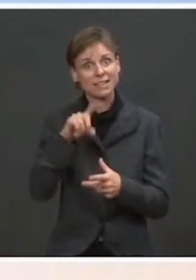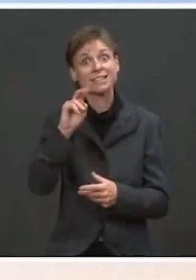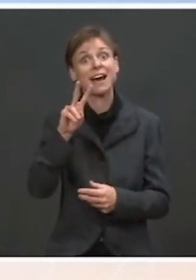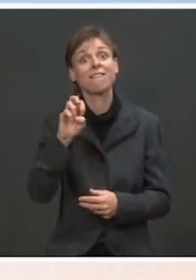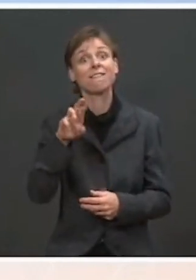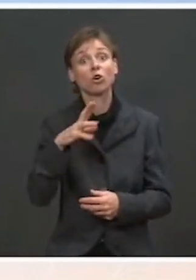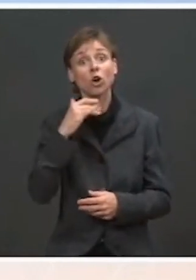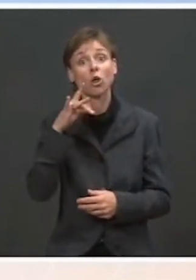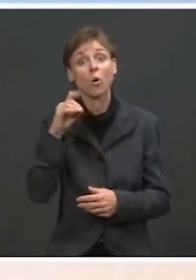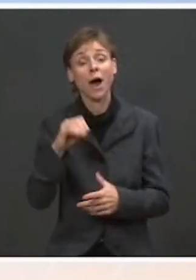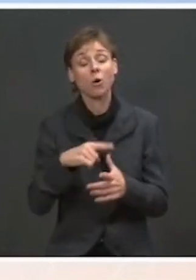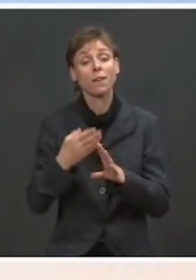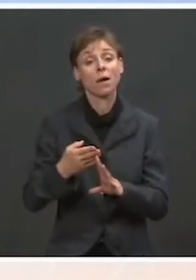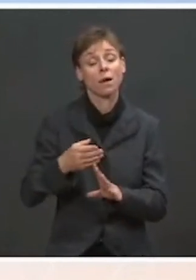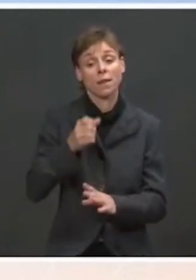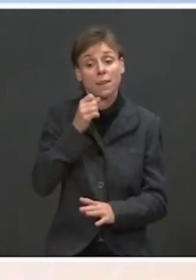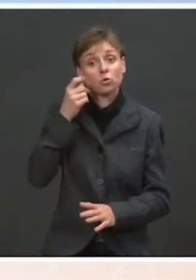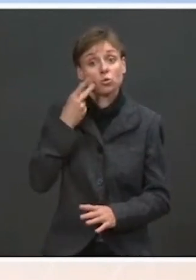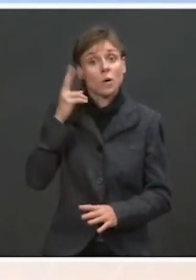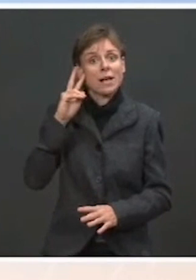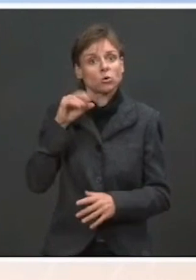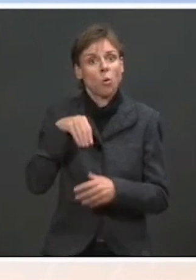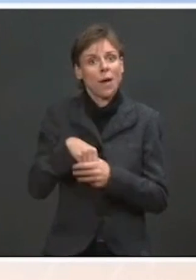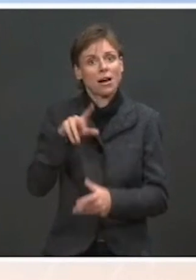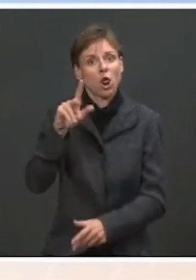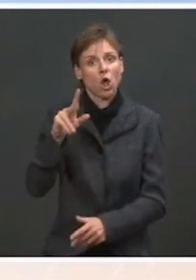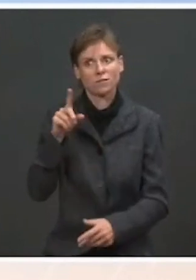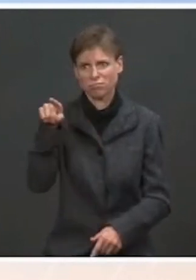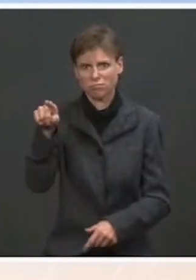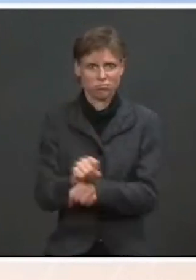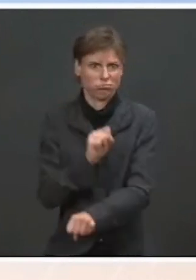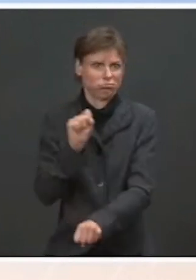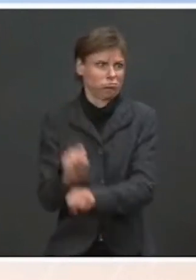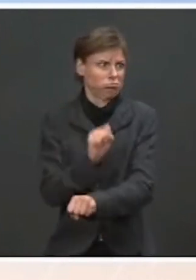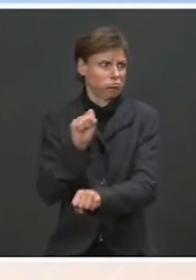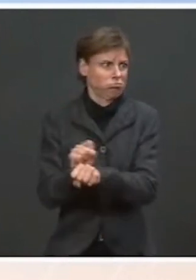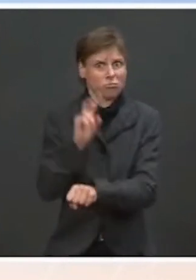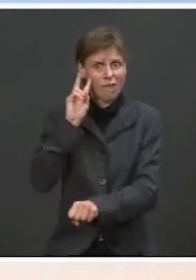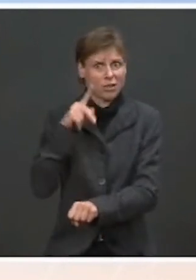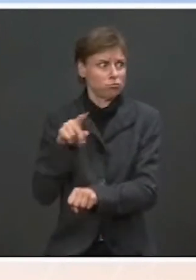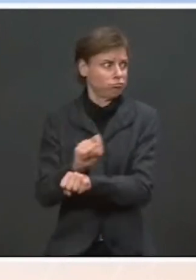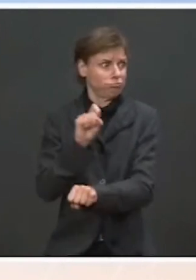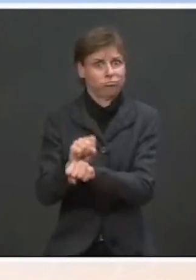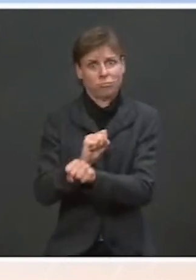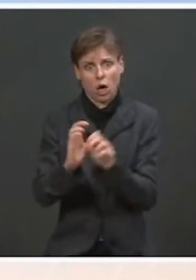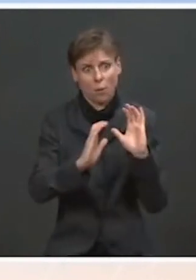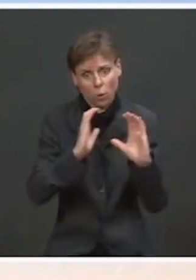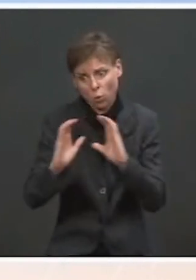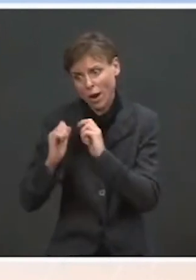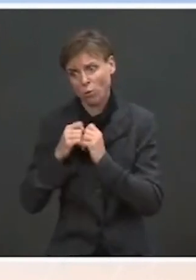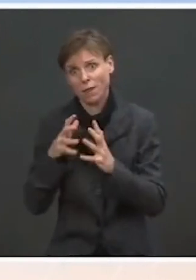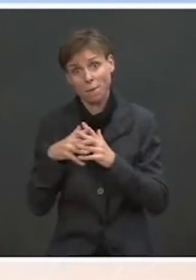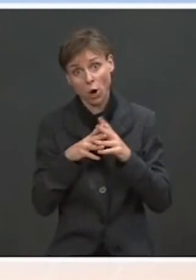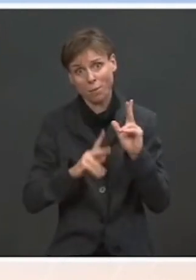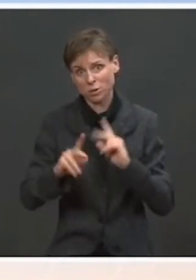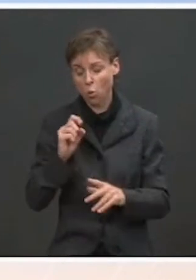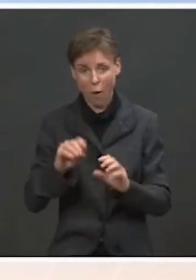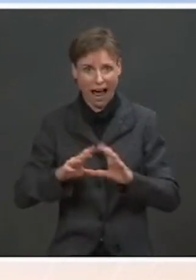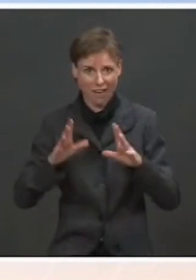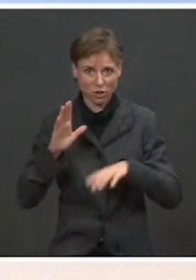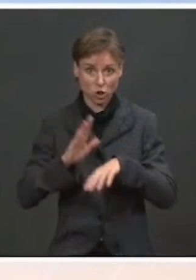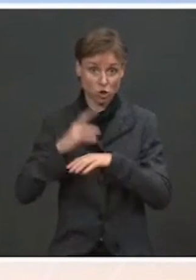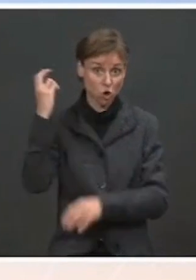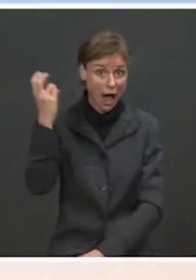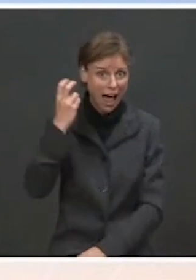before was in Las Vegas, Nevada, that she has been out there working her heart out, communicating with the American people. So obviously, when she's on the road, she's not the